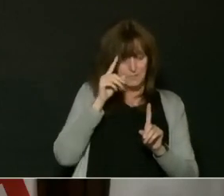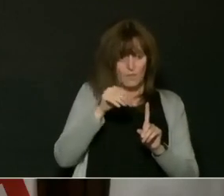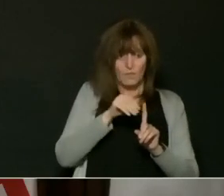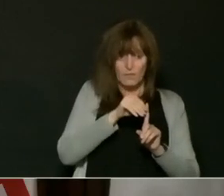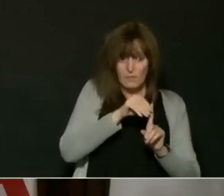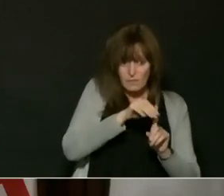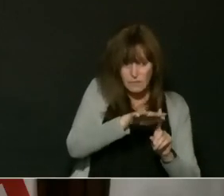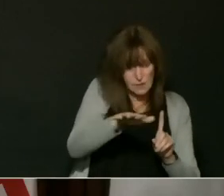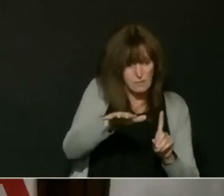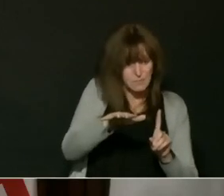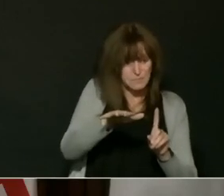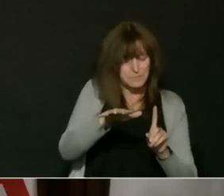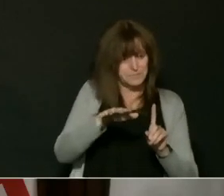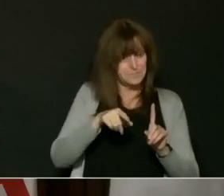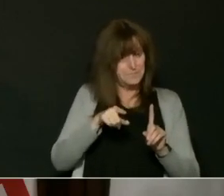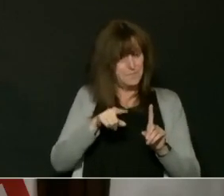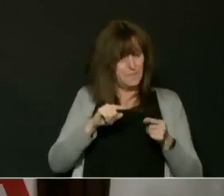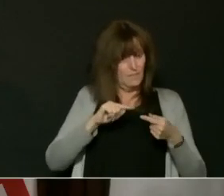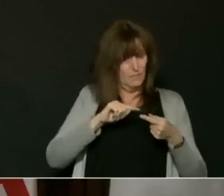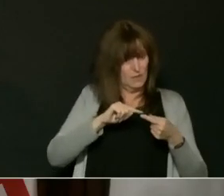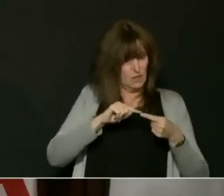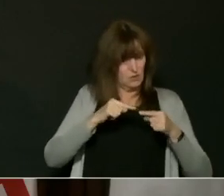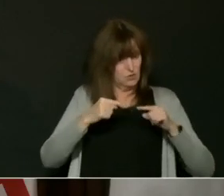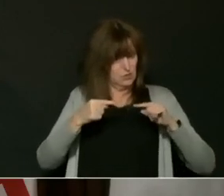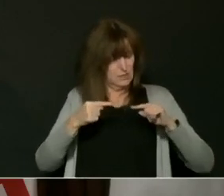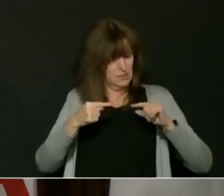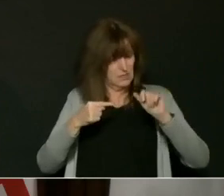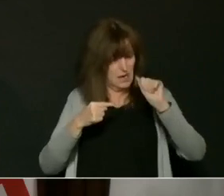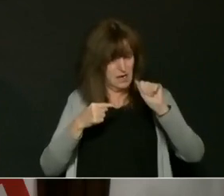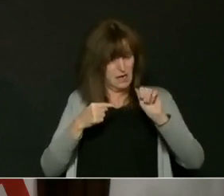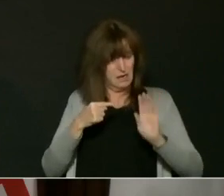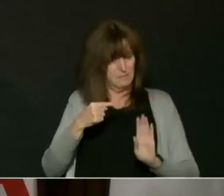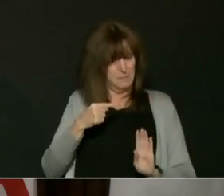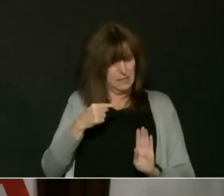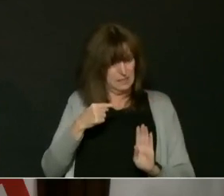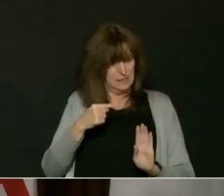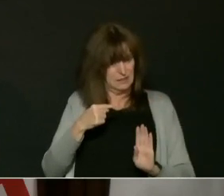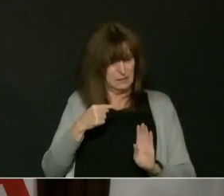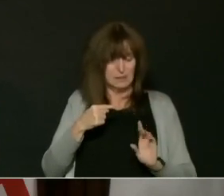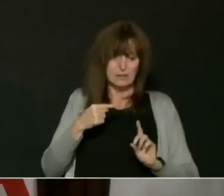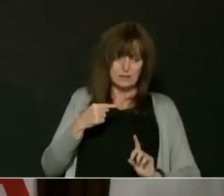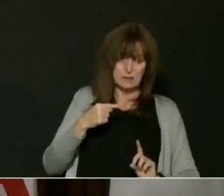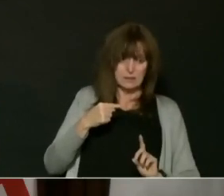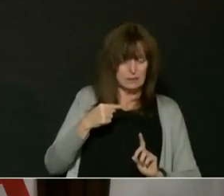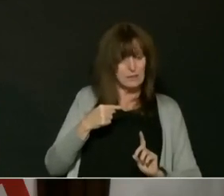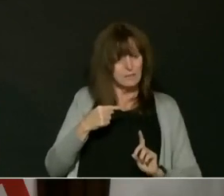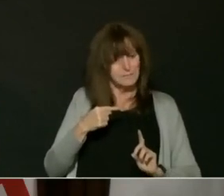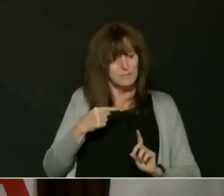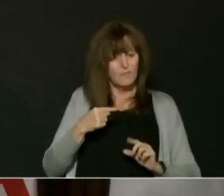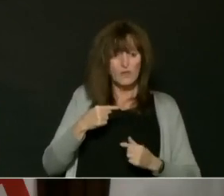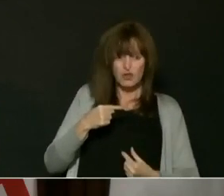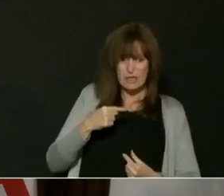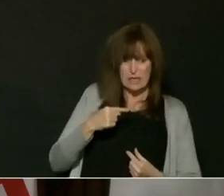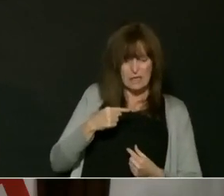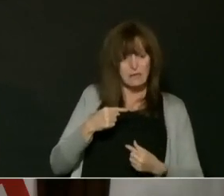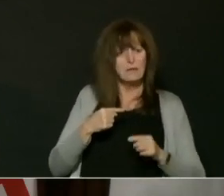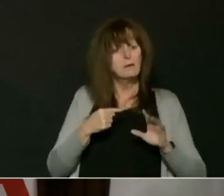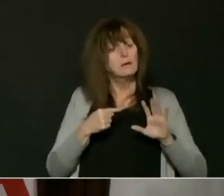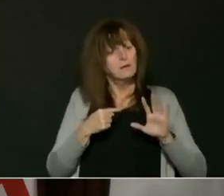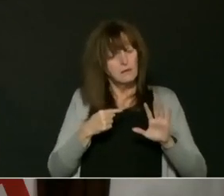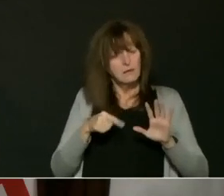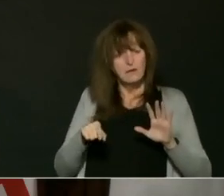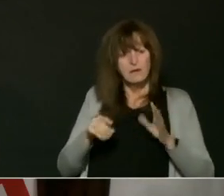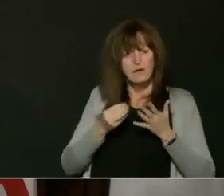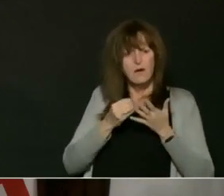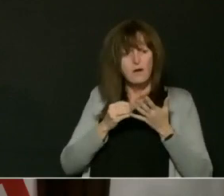COVID. So alpha, beta, gamma, delta. It's less effective against Omicron, against transmission. The good news